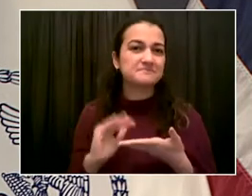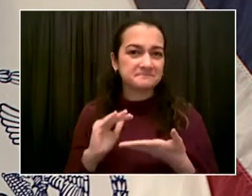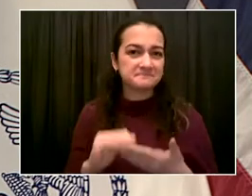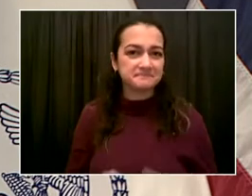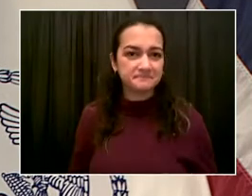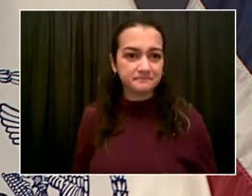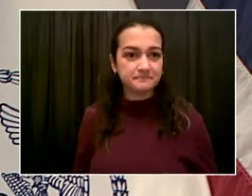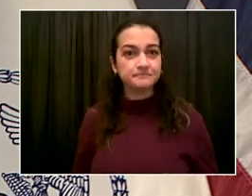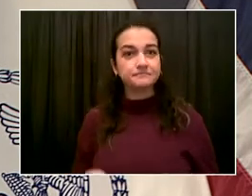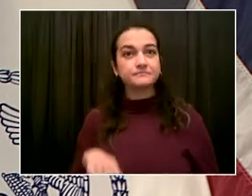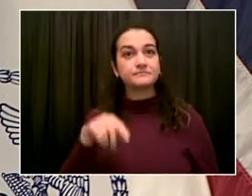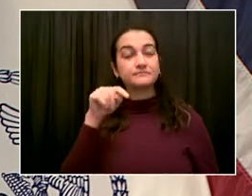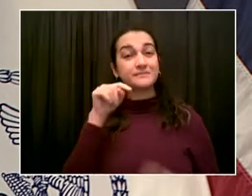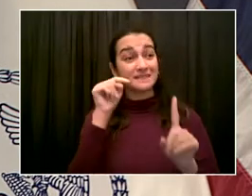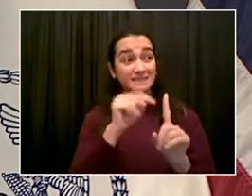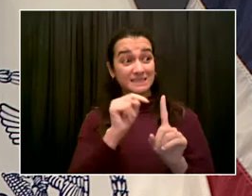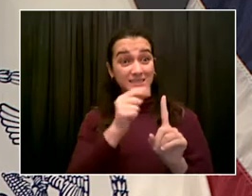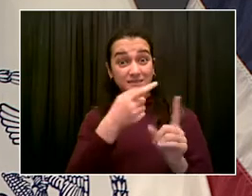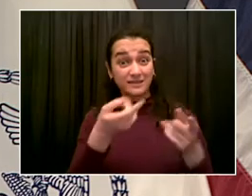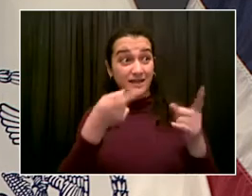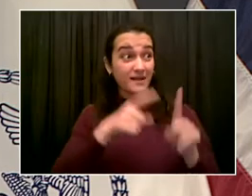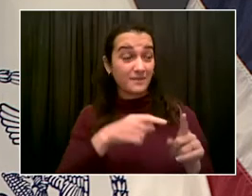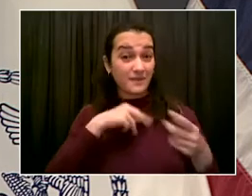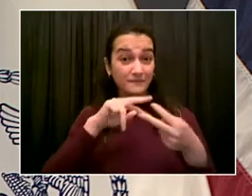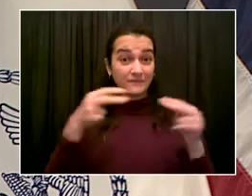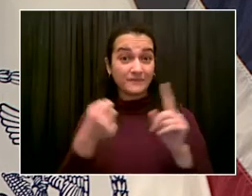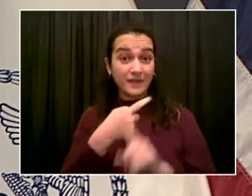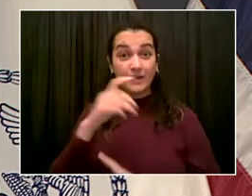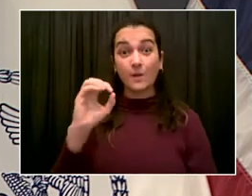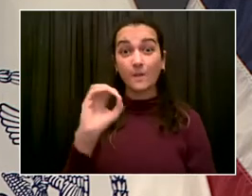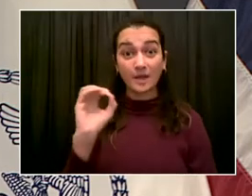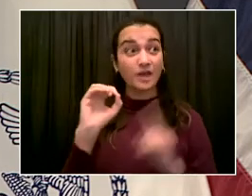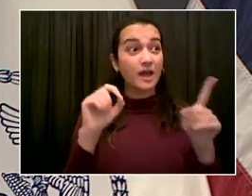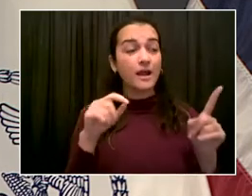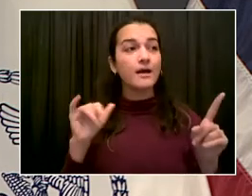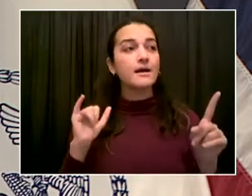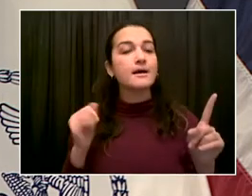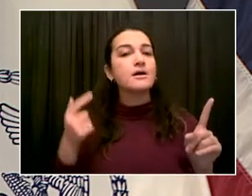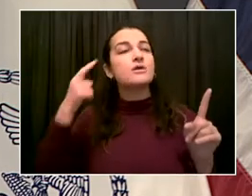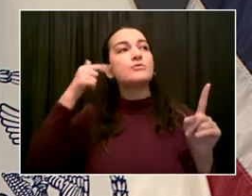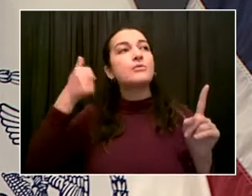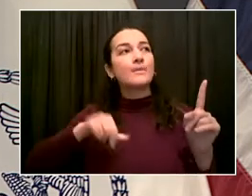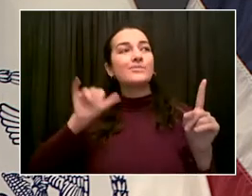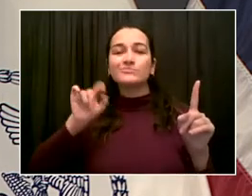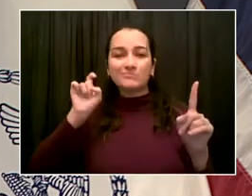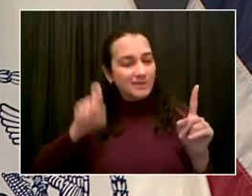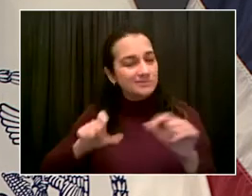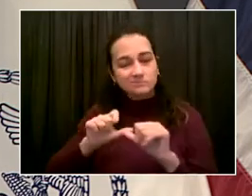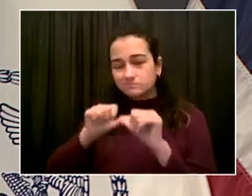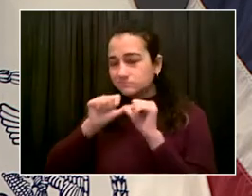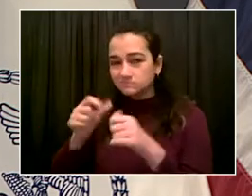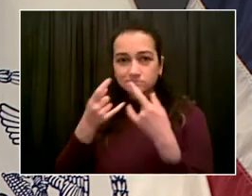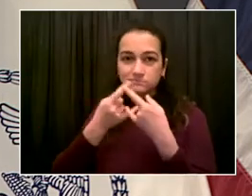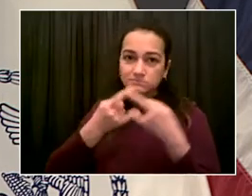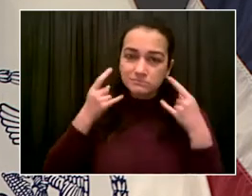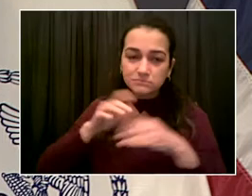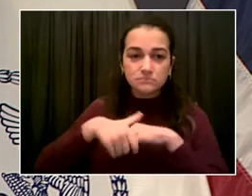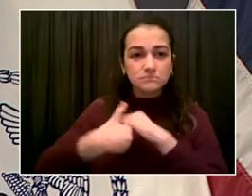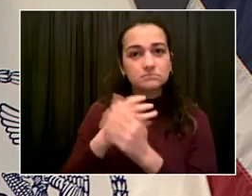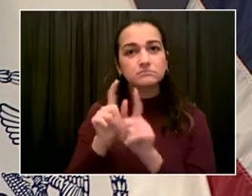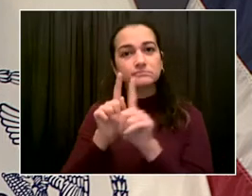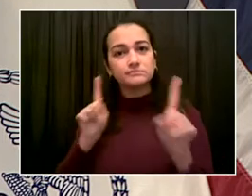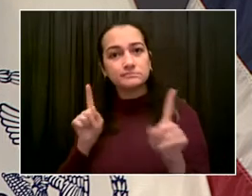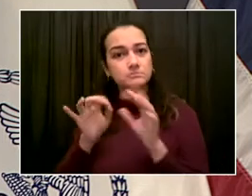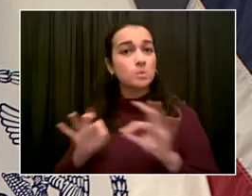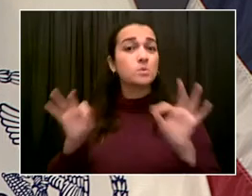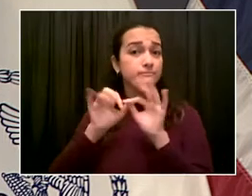all the facts yet. And we're going to hone our strategies as we get more and more information. Let